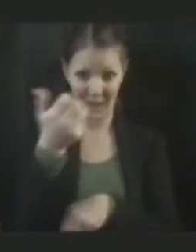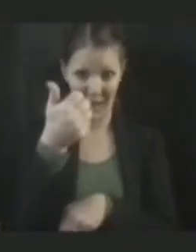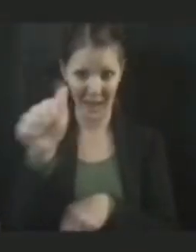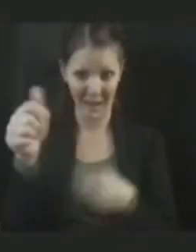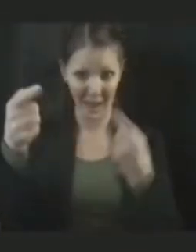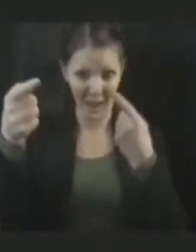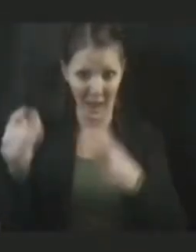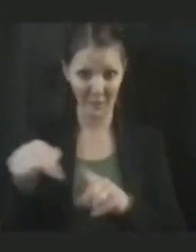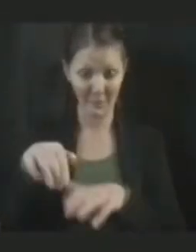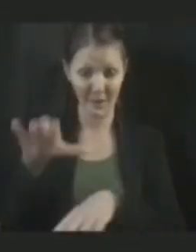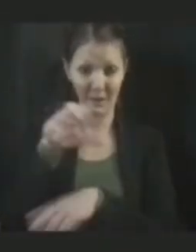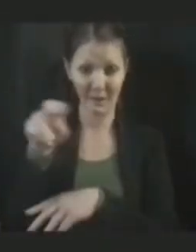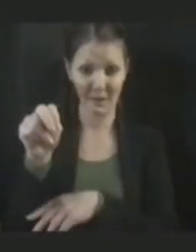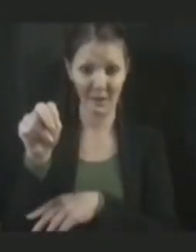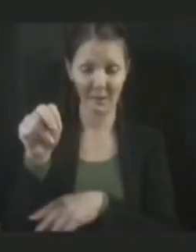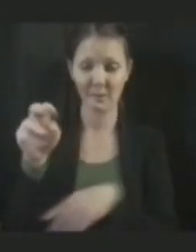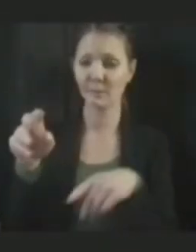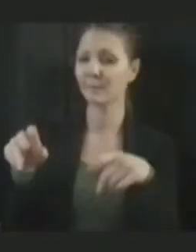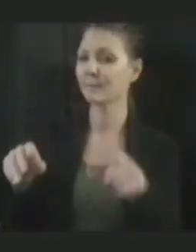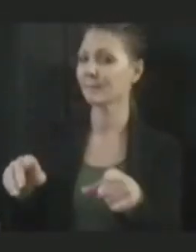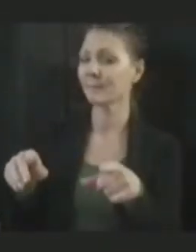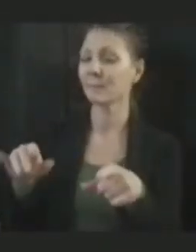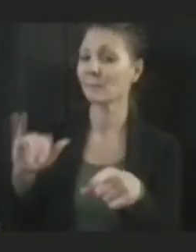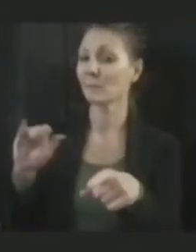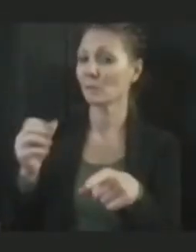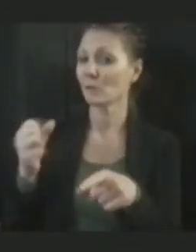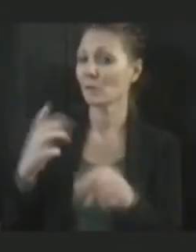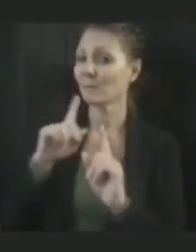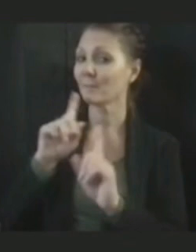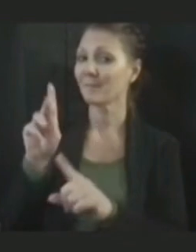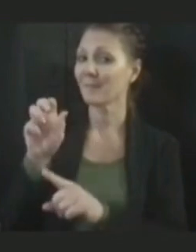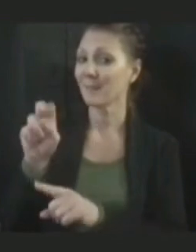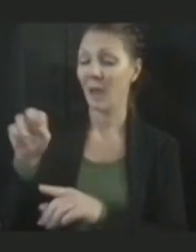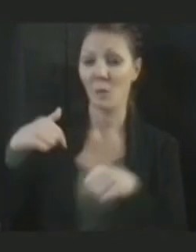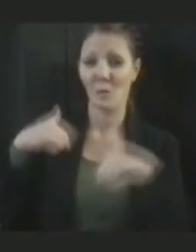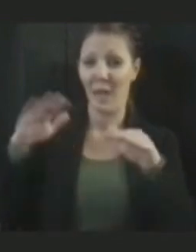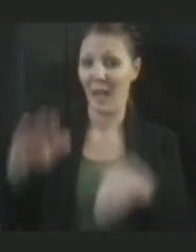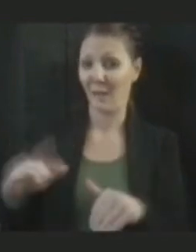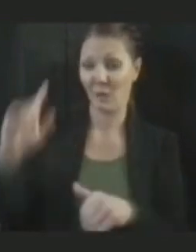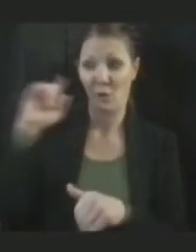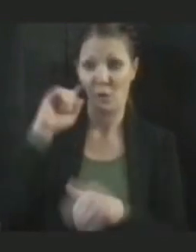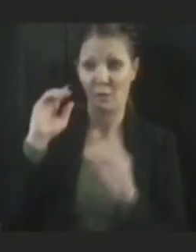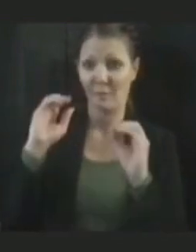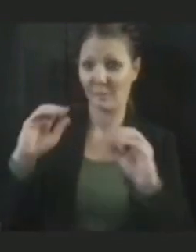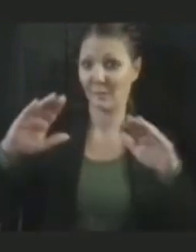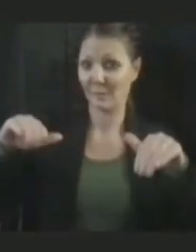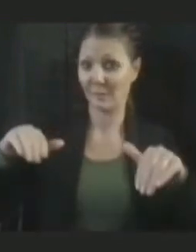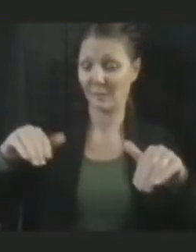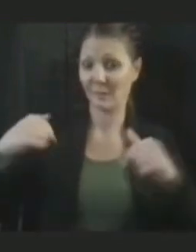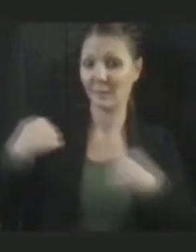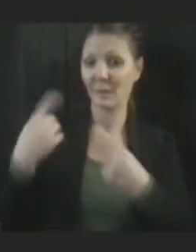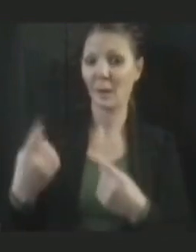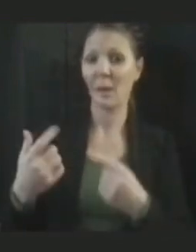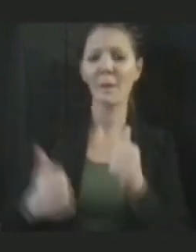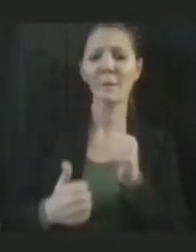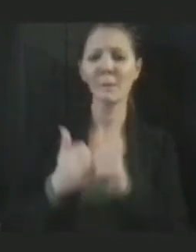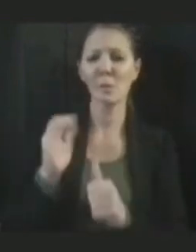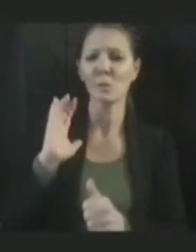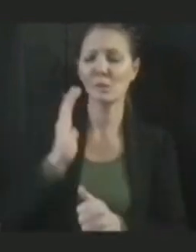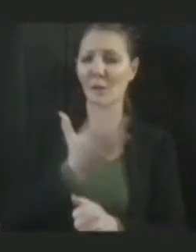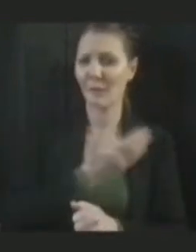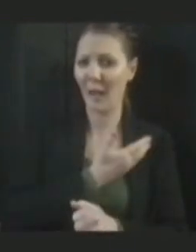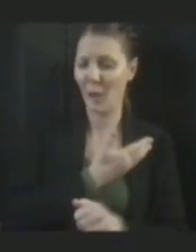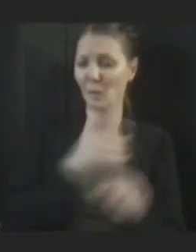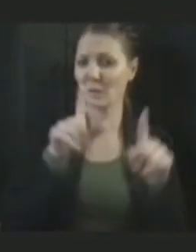Ken, we have not heard of any such complaints at this point. The vast majority of our procurement efforts of the tests that